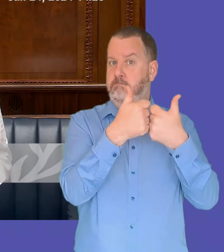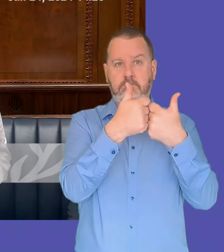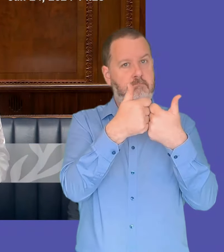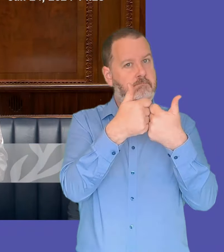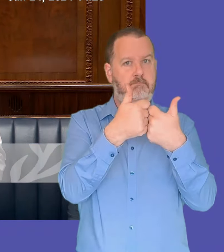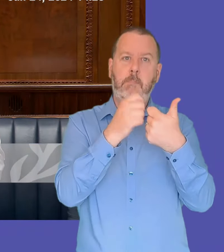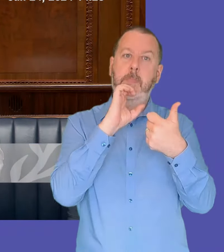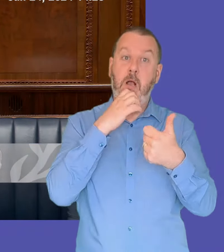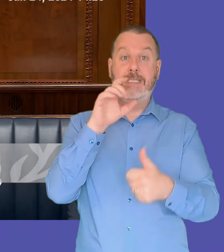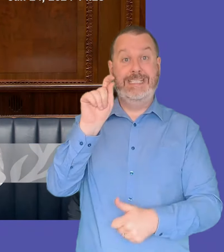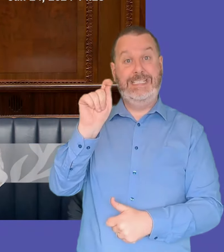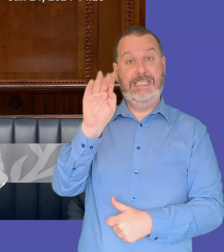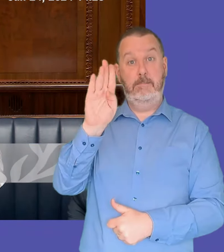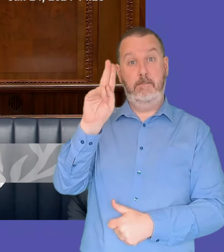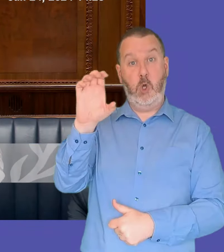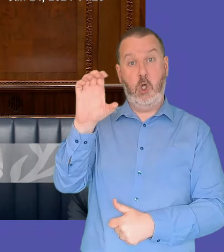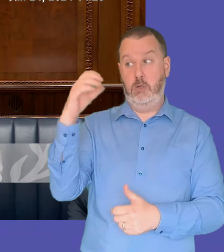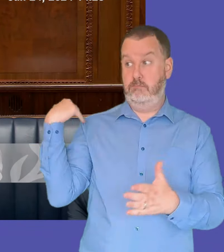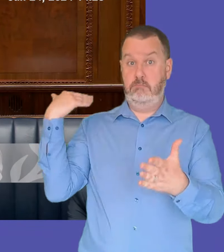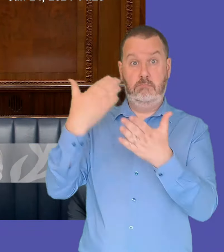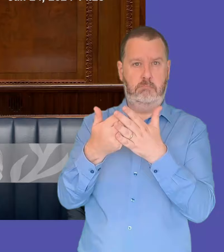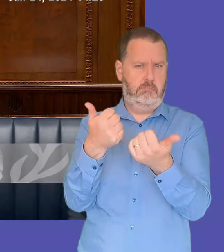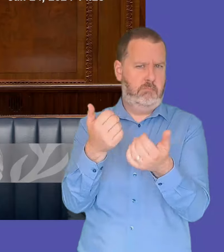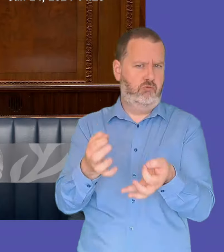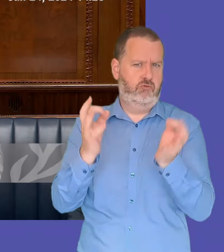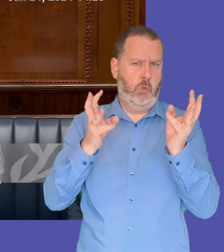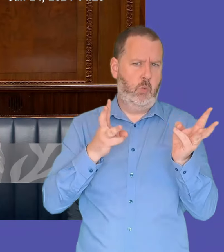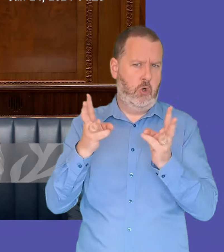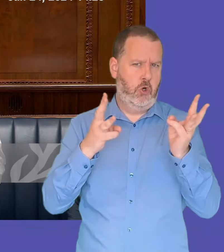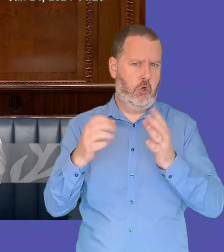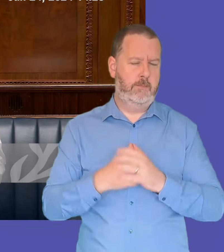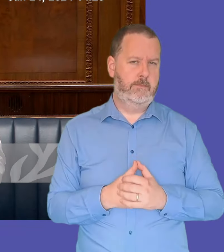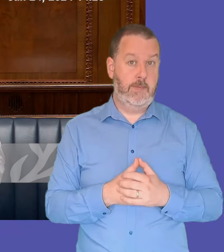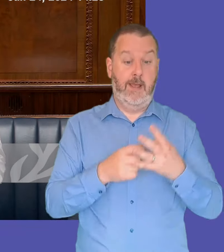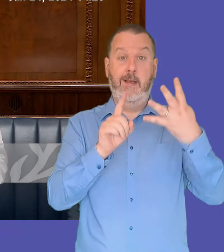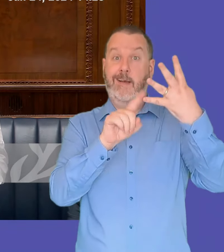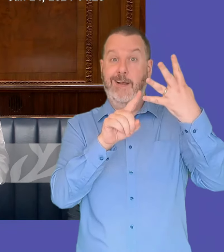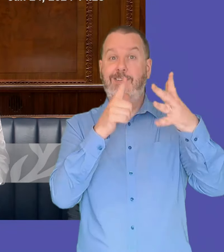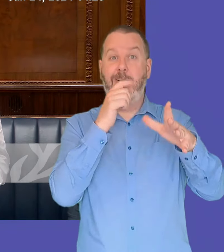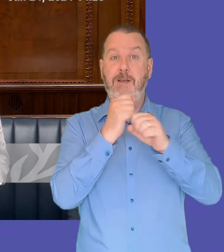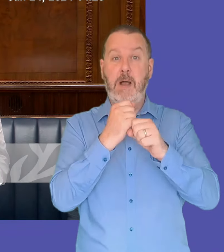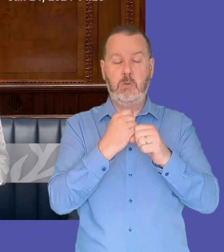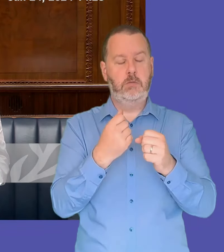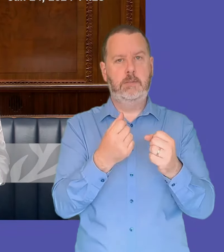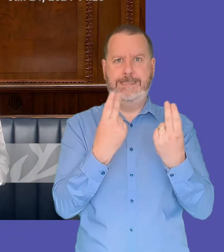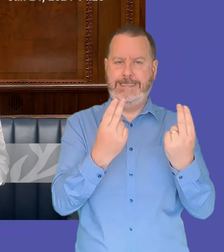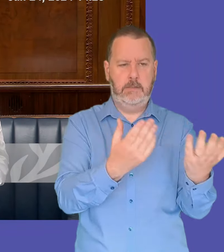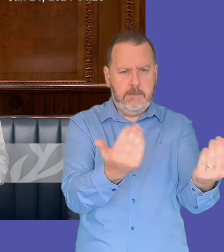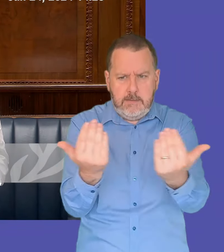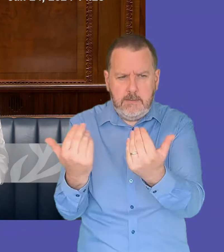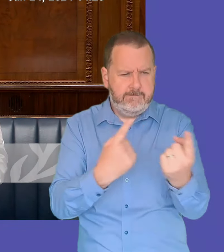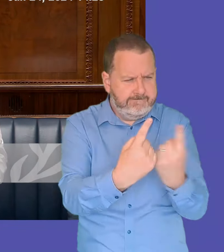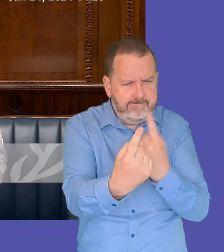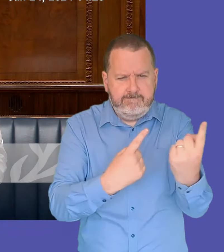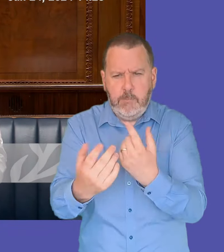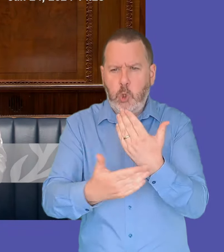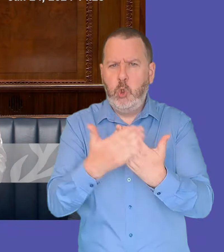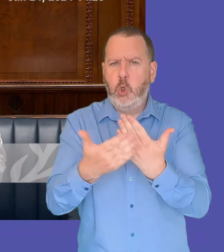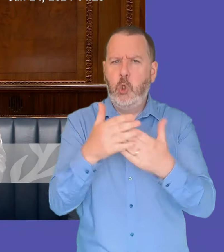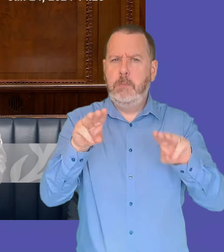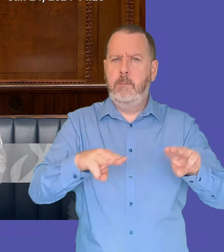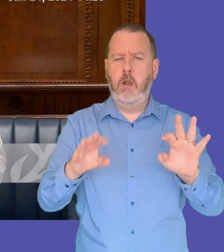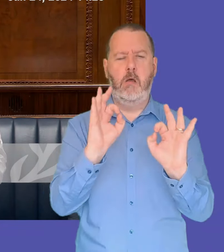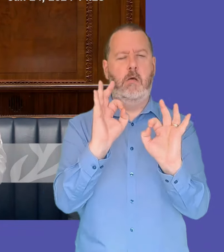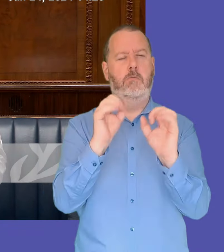work of t-book i'm especially pleased to pleased as well to note that engaging young people is also a key area of focus minister can you